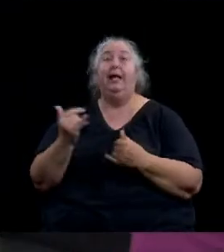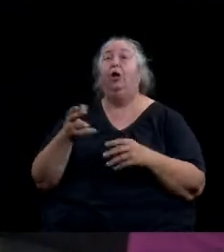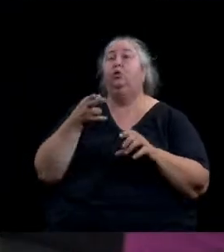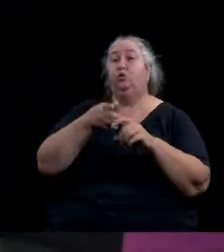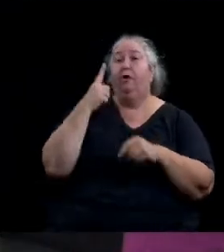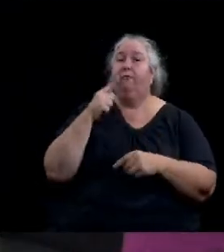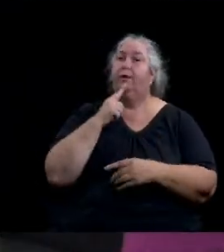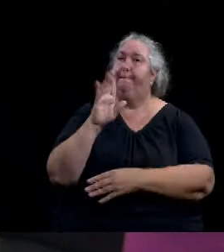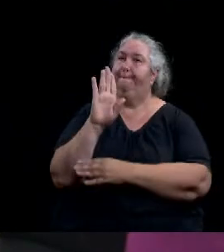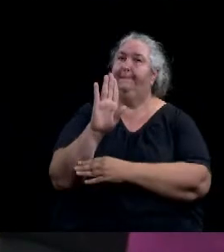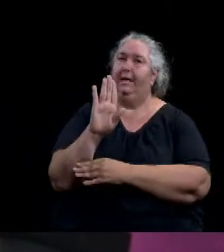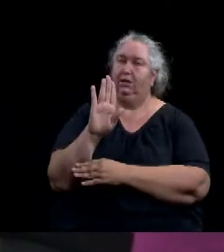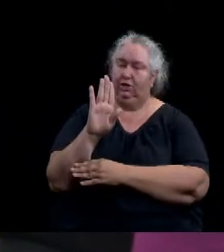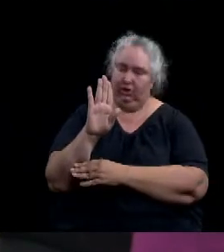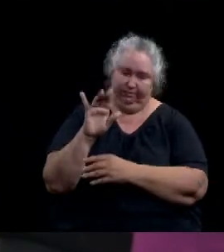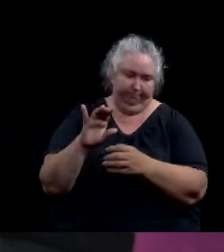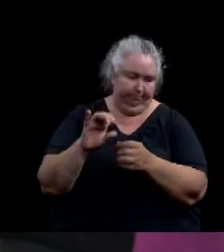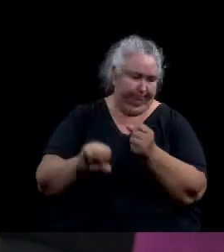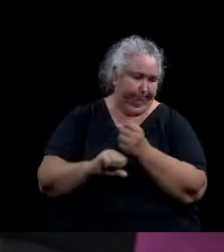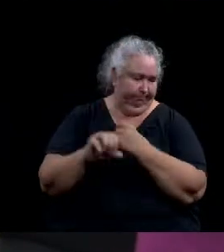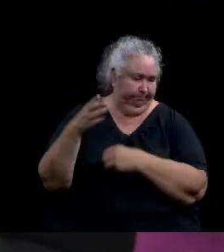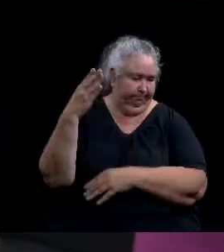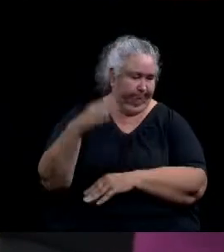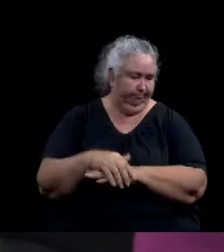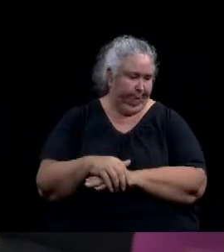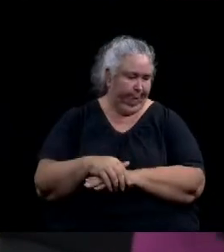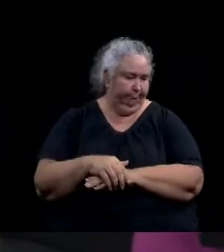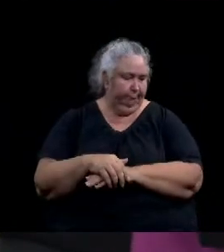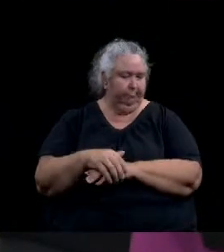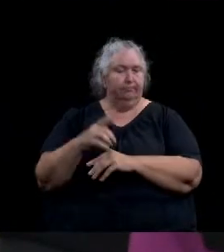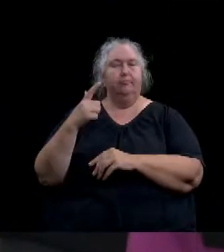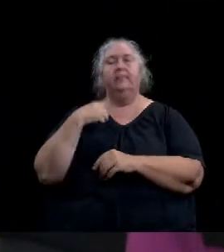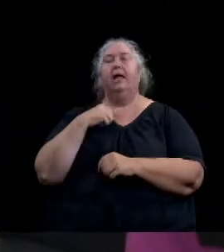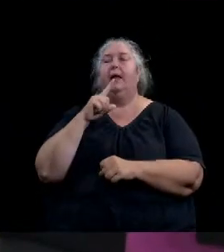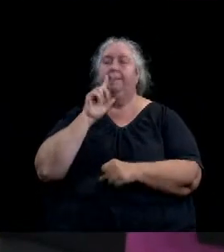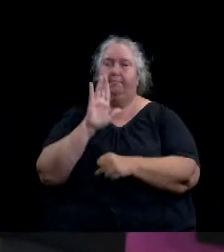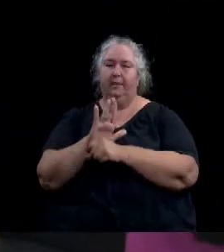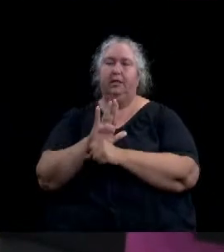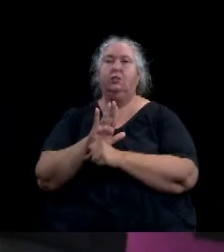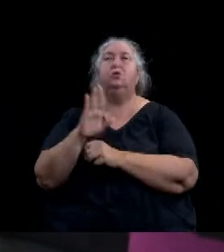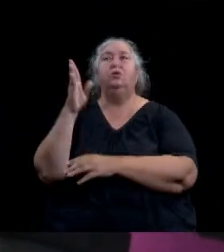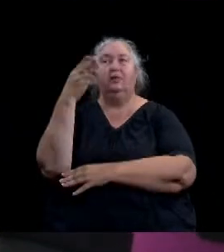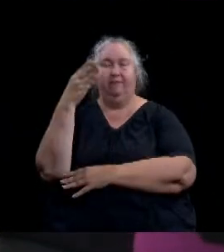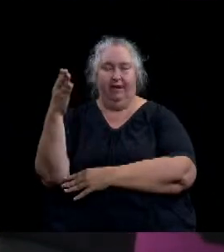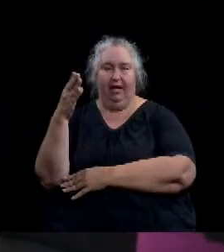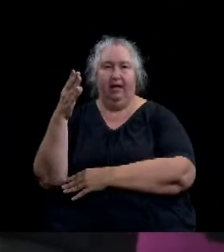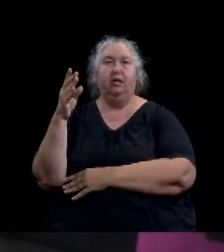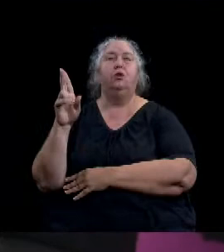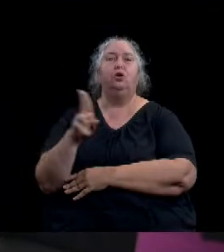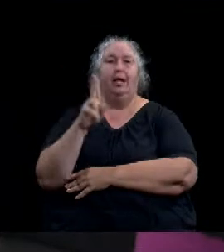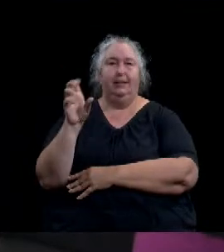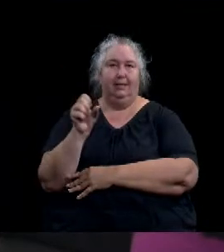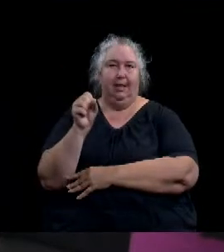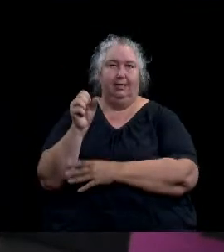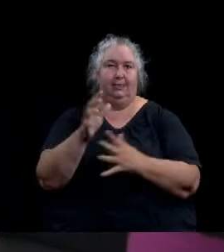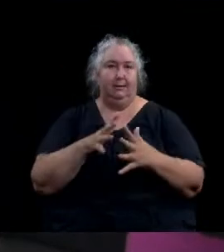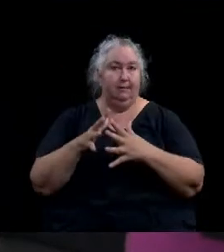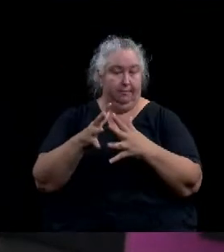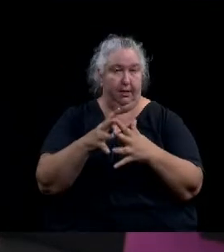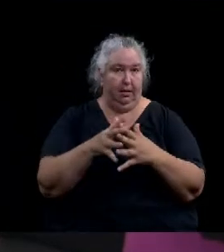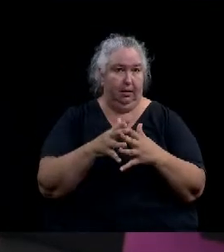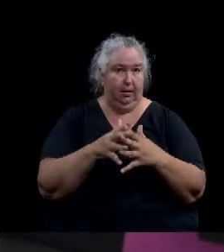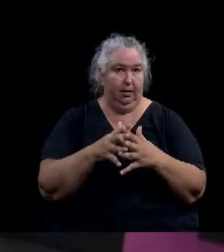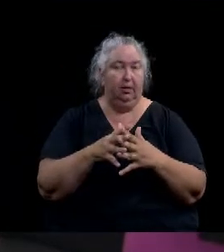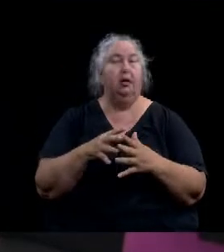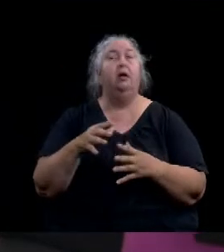I pledge allegiance to the flag of the United States of America and to the Republic for